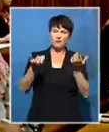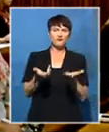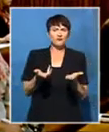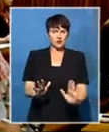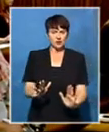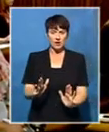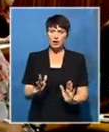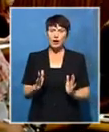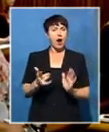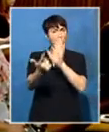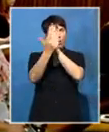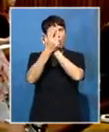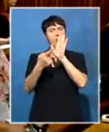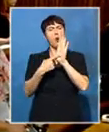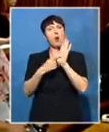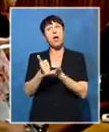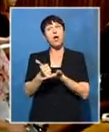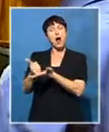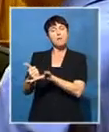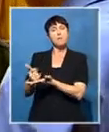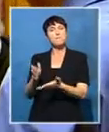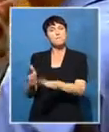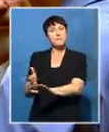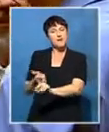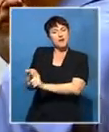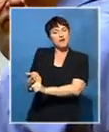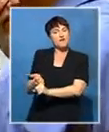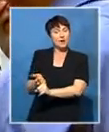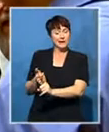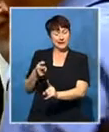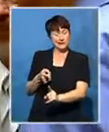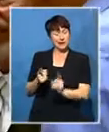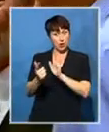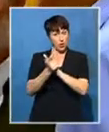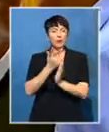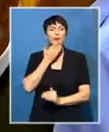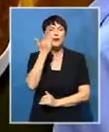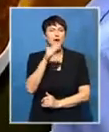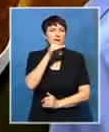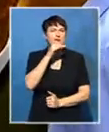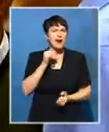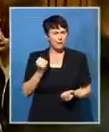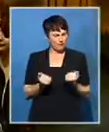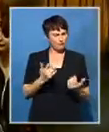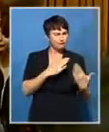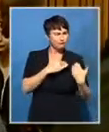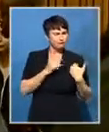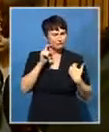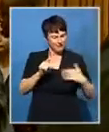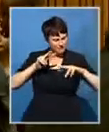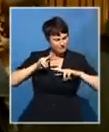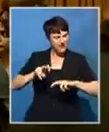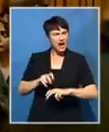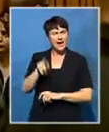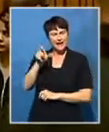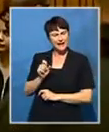says in the absence of legislation on assisted suicide, courts have to look at the matter on a case-by-case basis and make